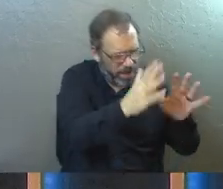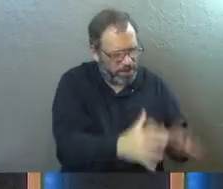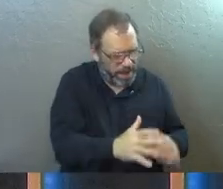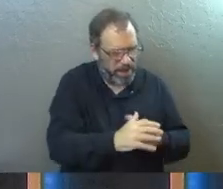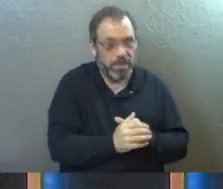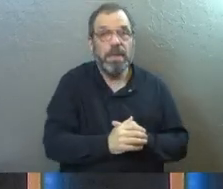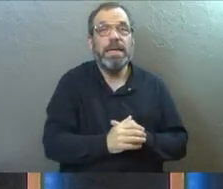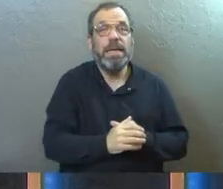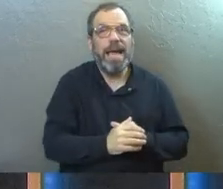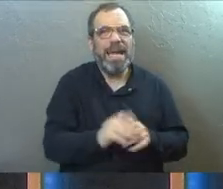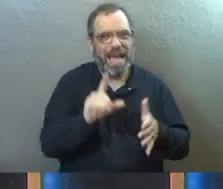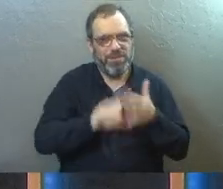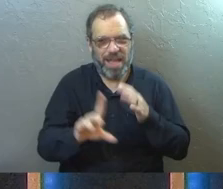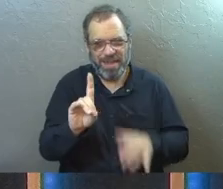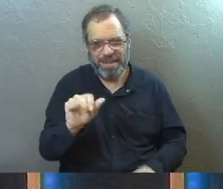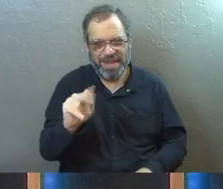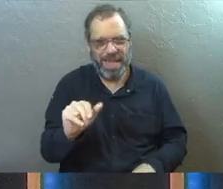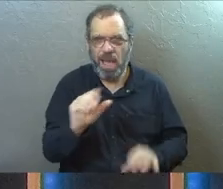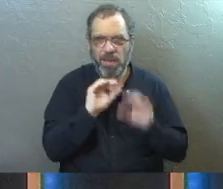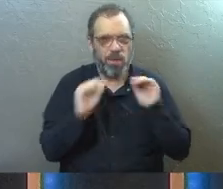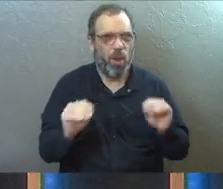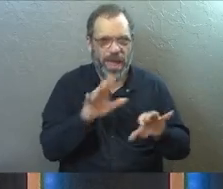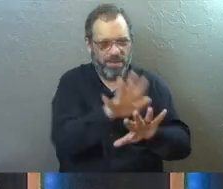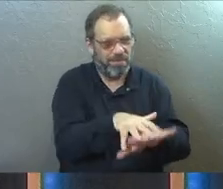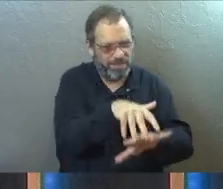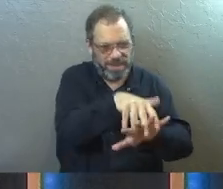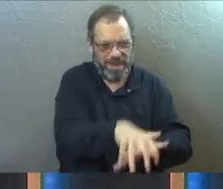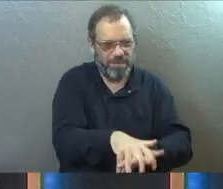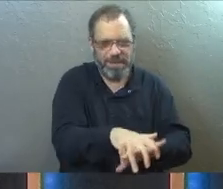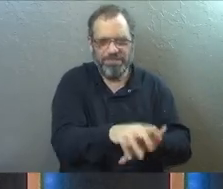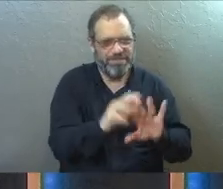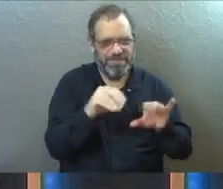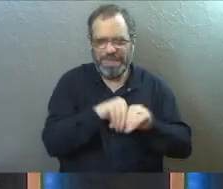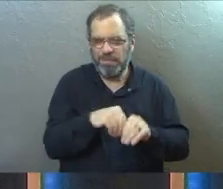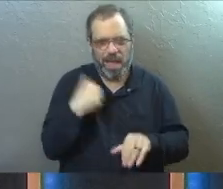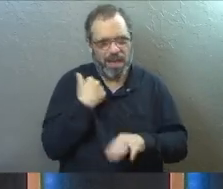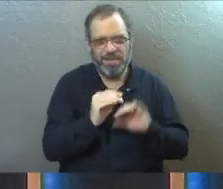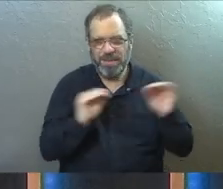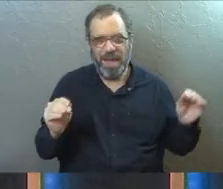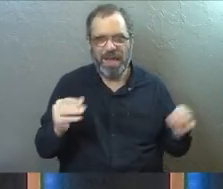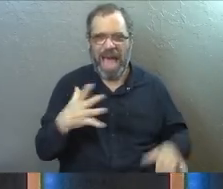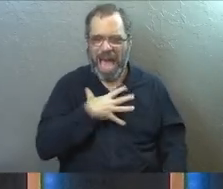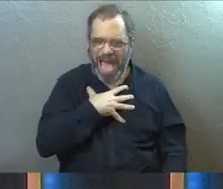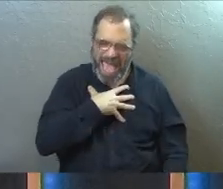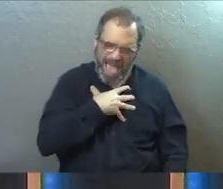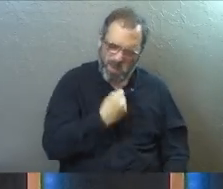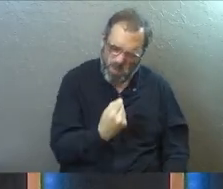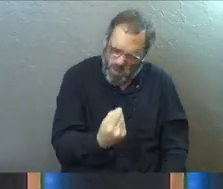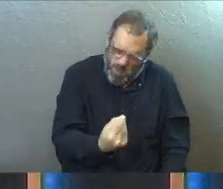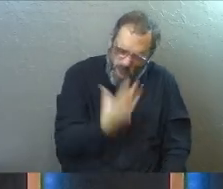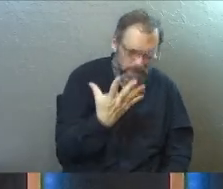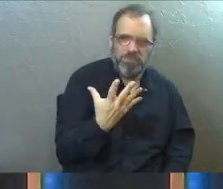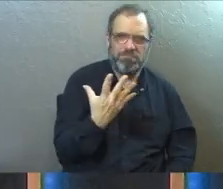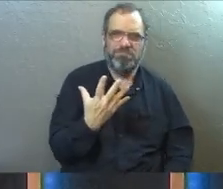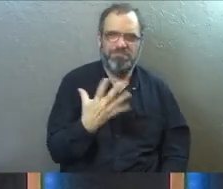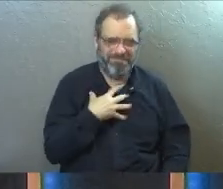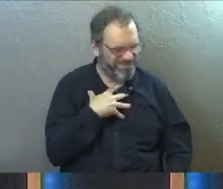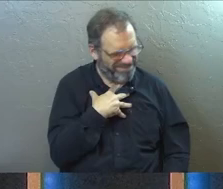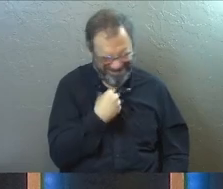And I've since done the DNA, and none of us have any Native American in us at all. I'm white, as white, as white.